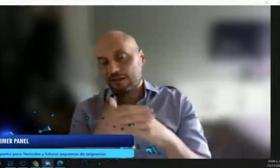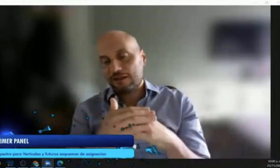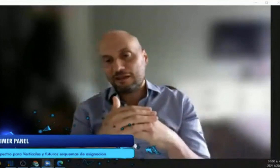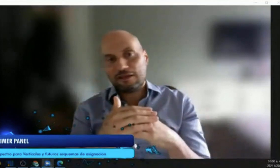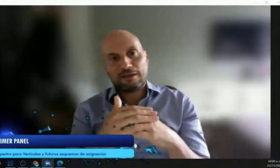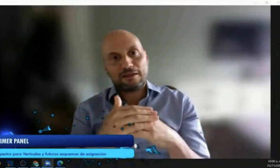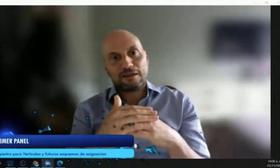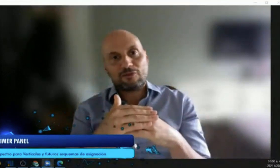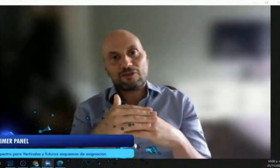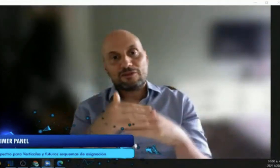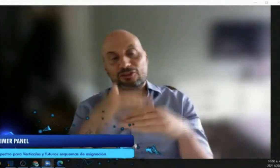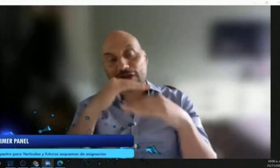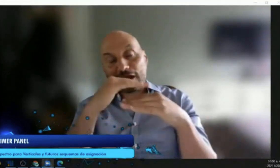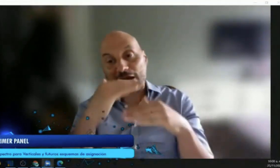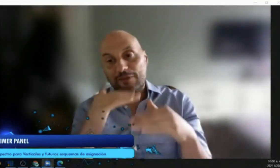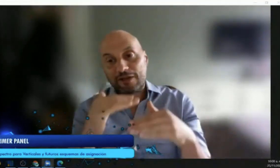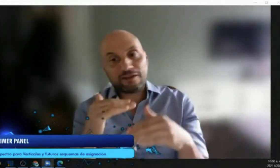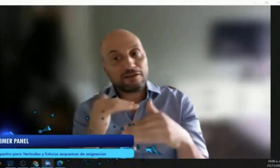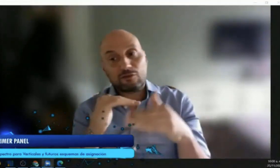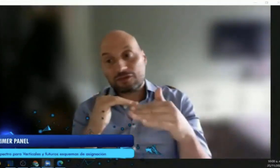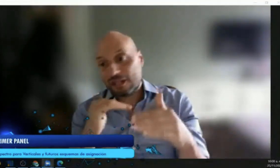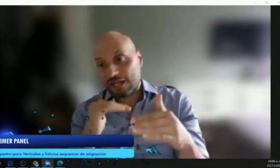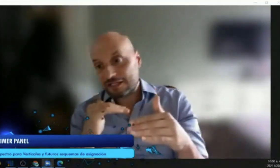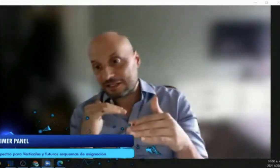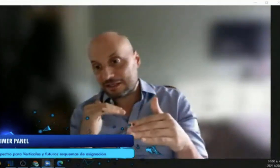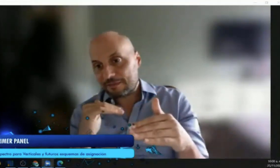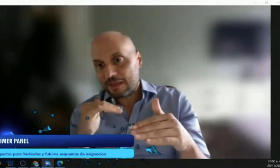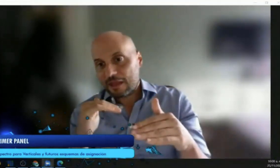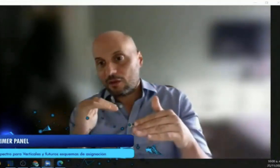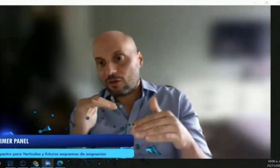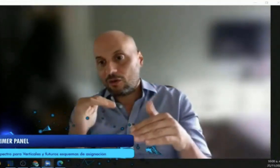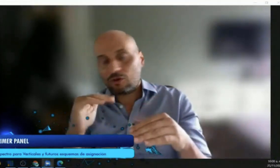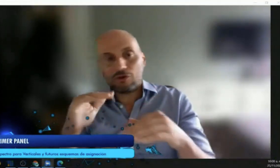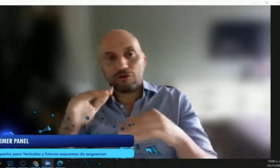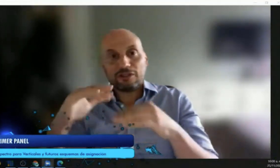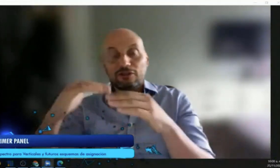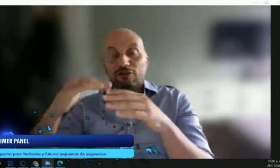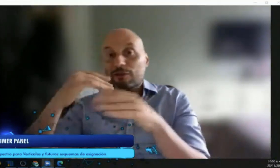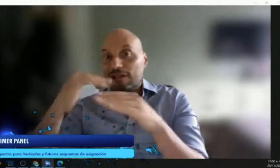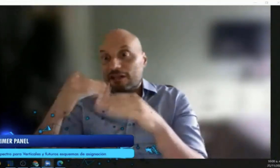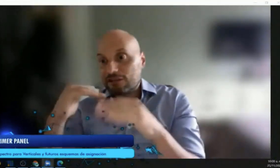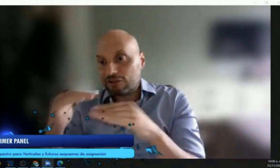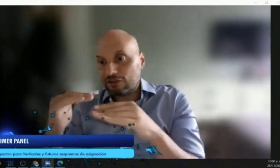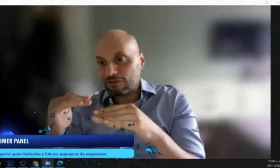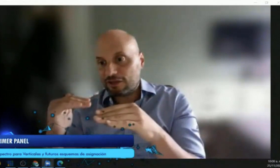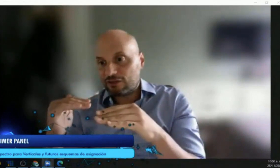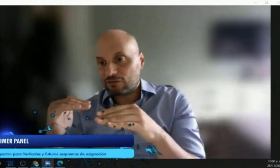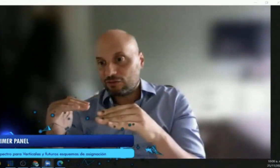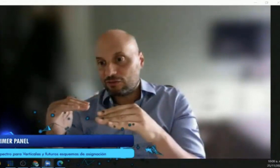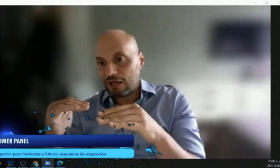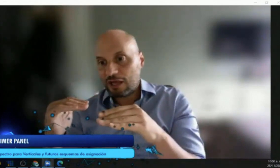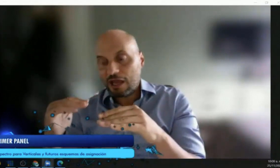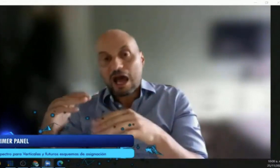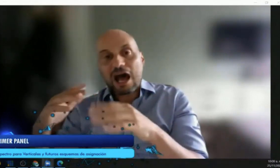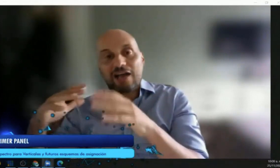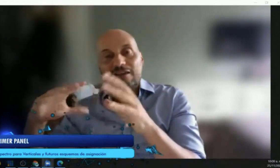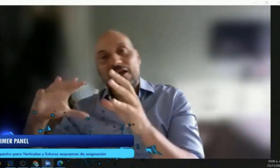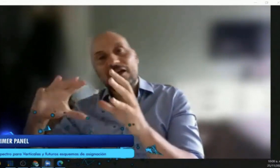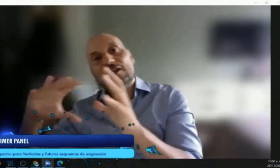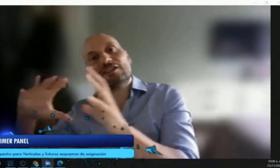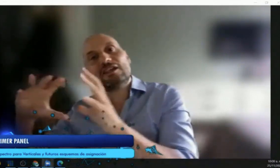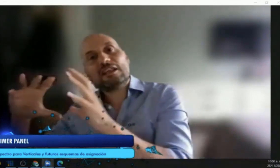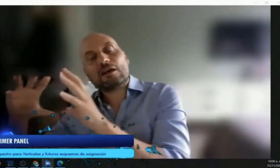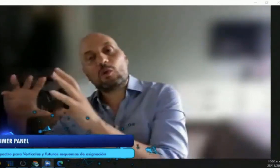with different levels of layers of networks, slice it, or even with different levels of